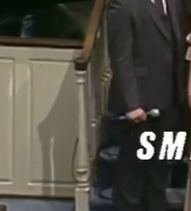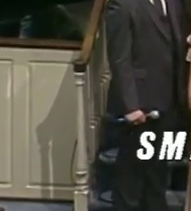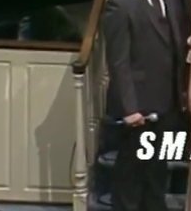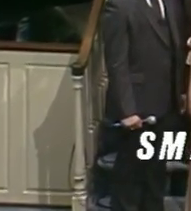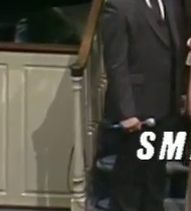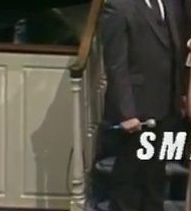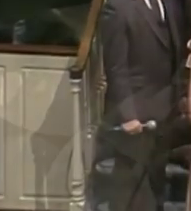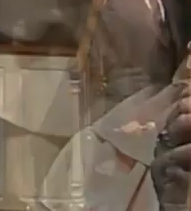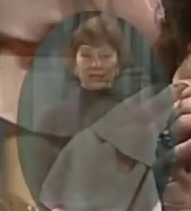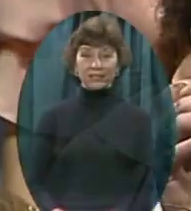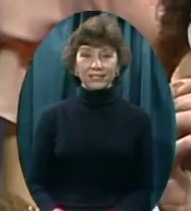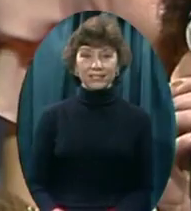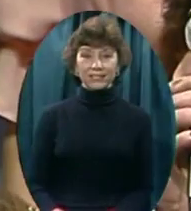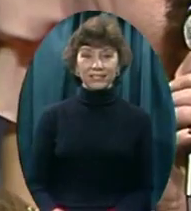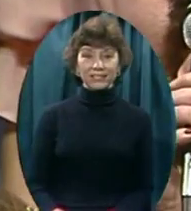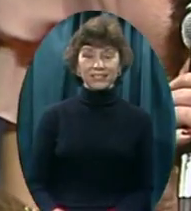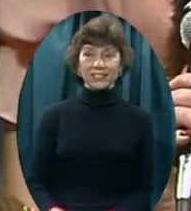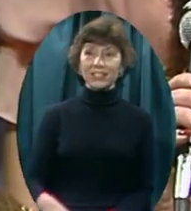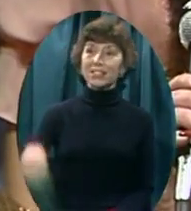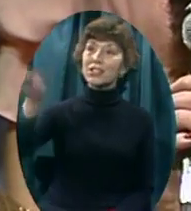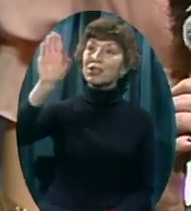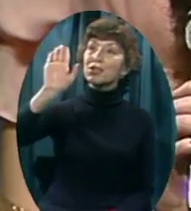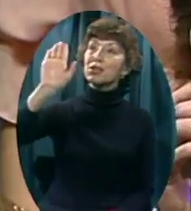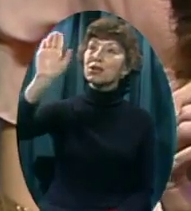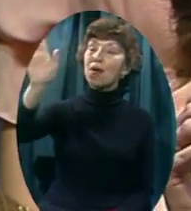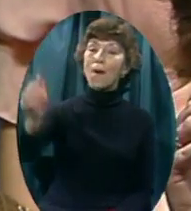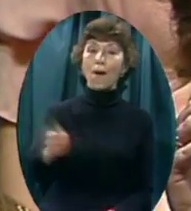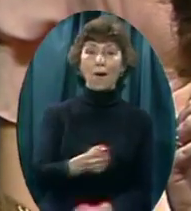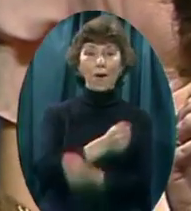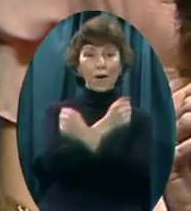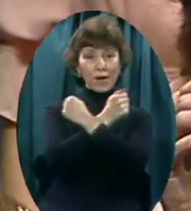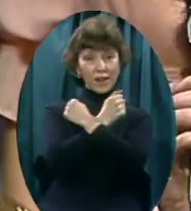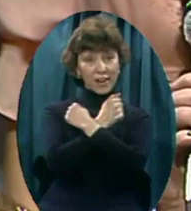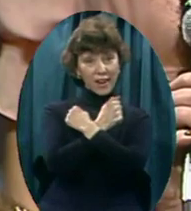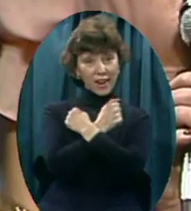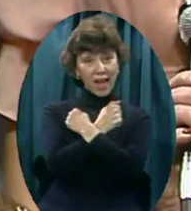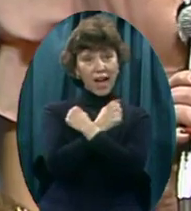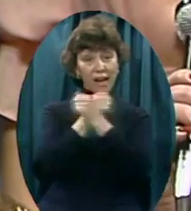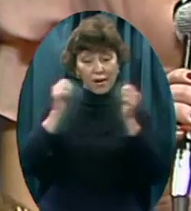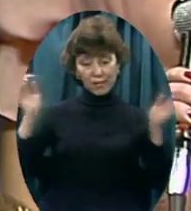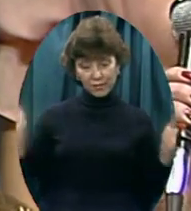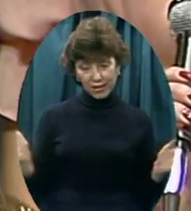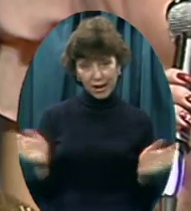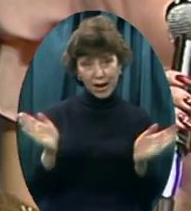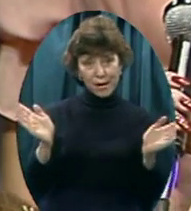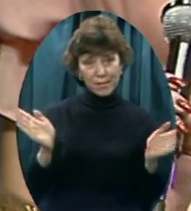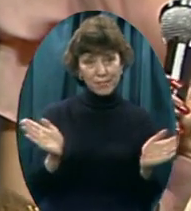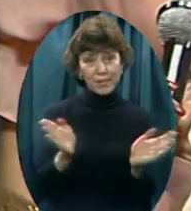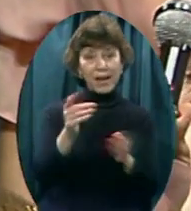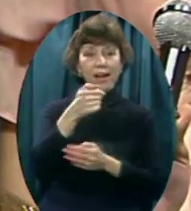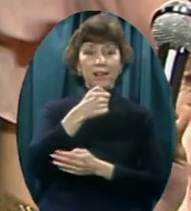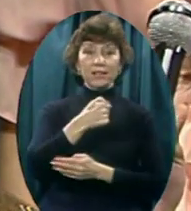Your love compels me, Lord,